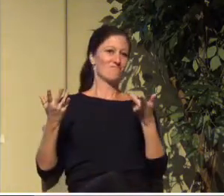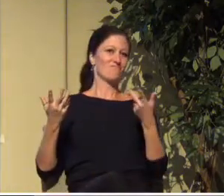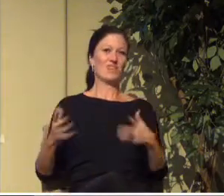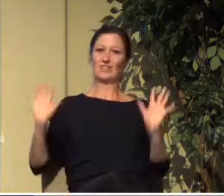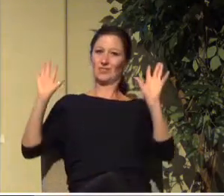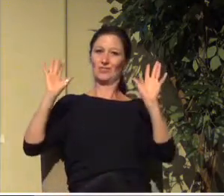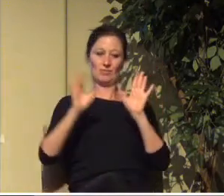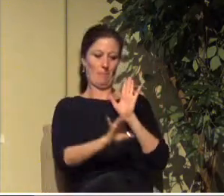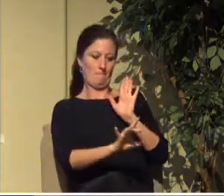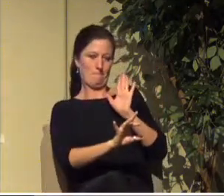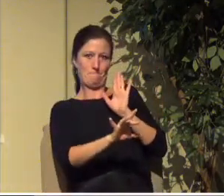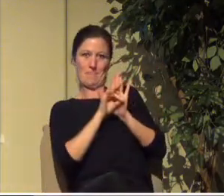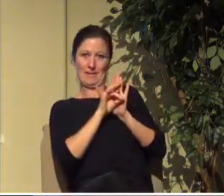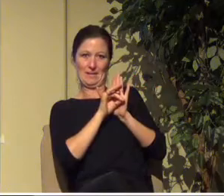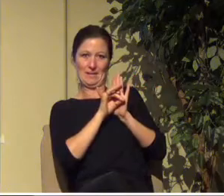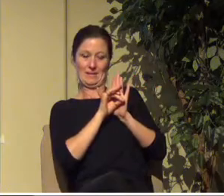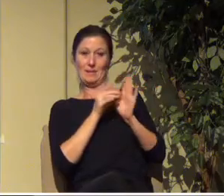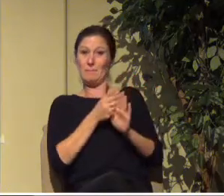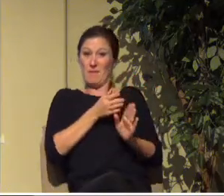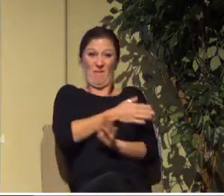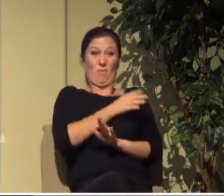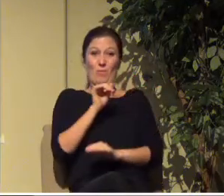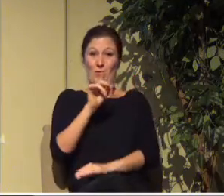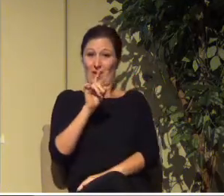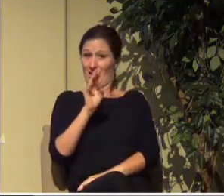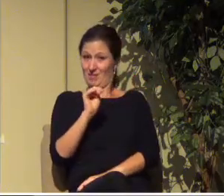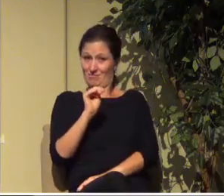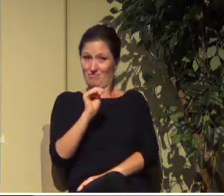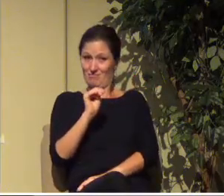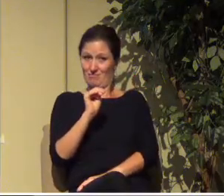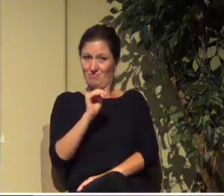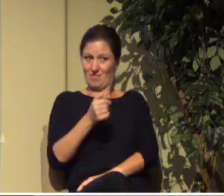in Christ before Adam or atoms existed. Okay.